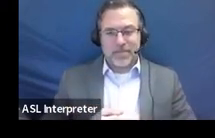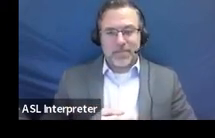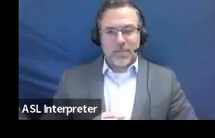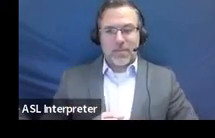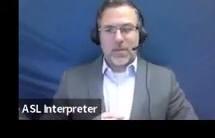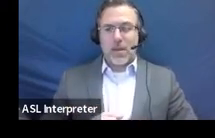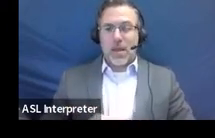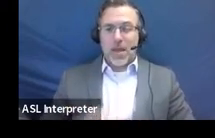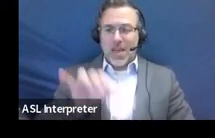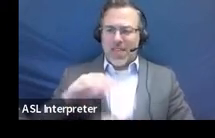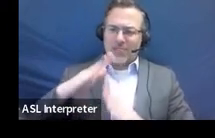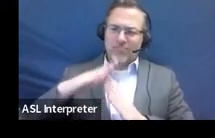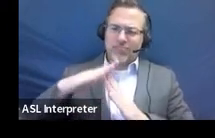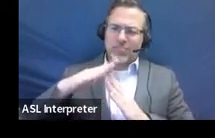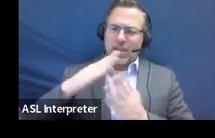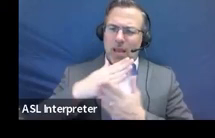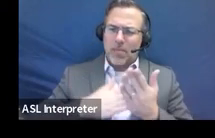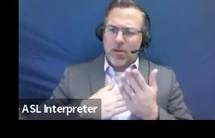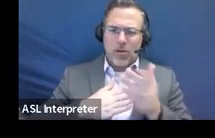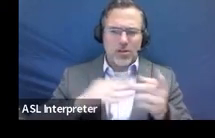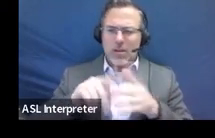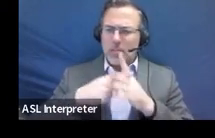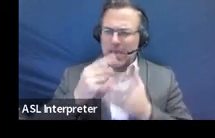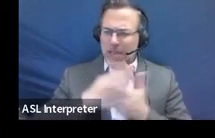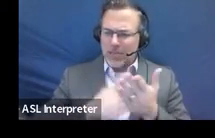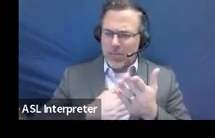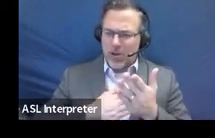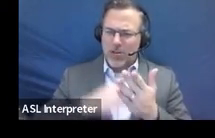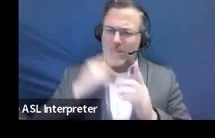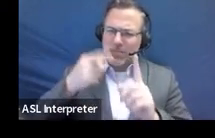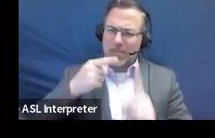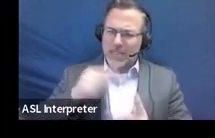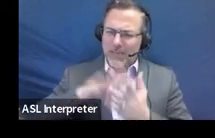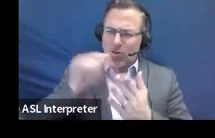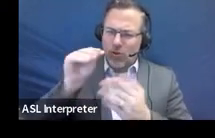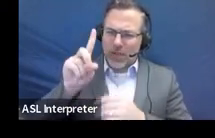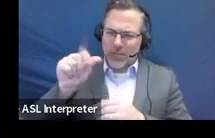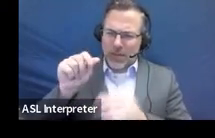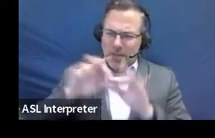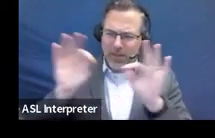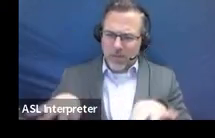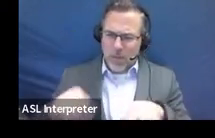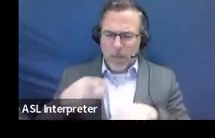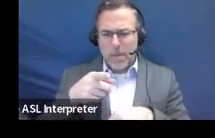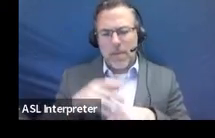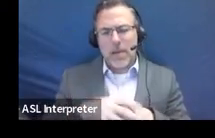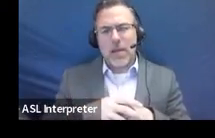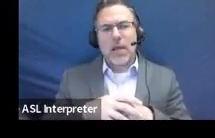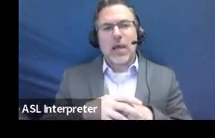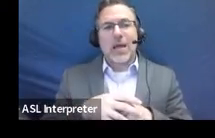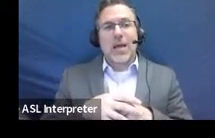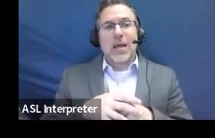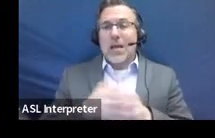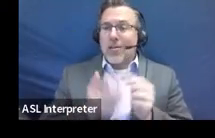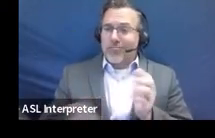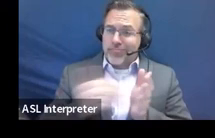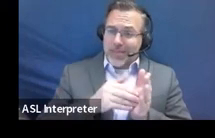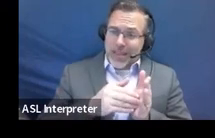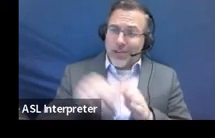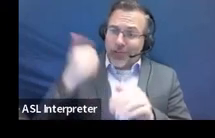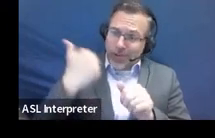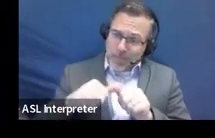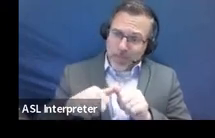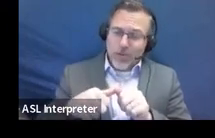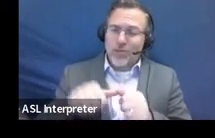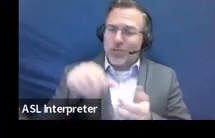that top part, the beginning part of the specific learning disability form. And again, just remembering to document